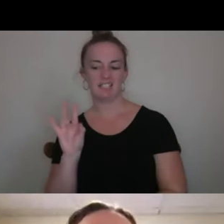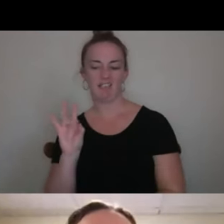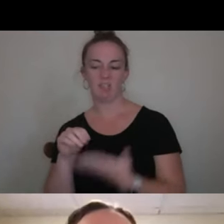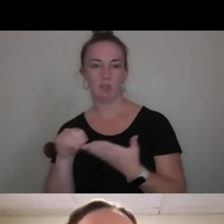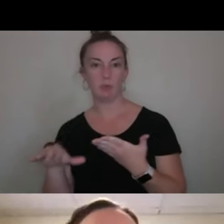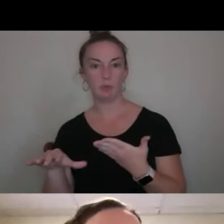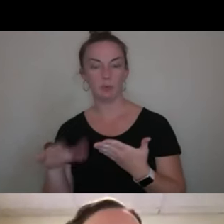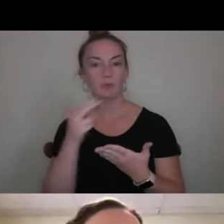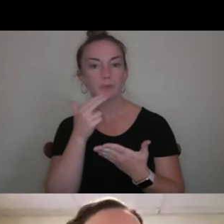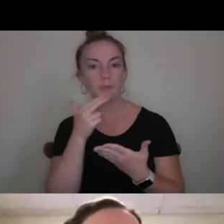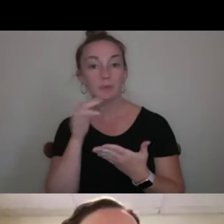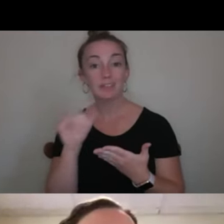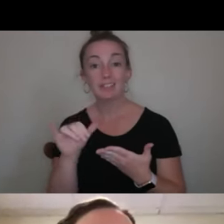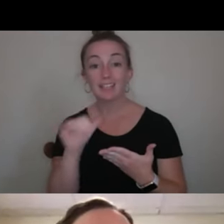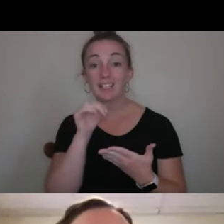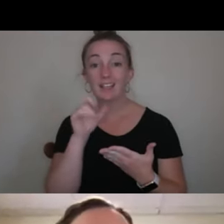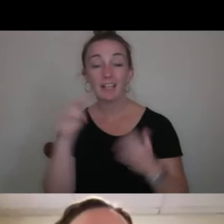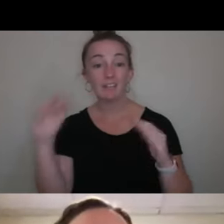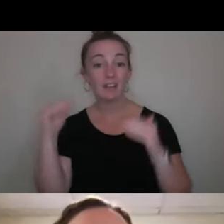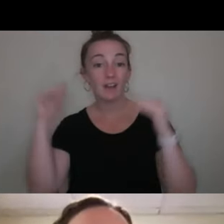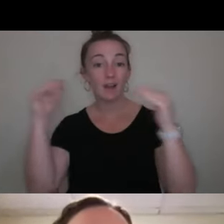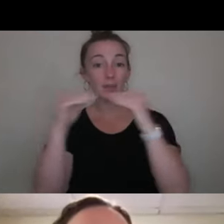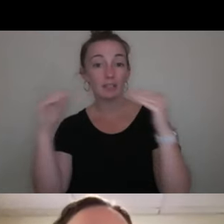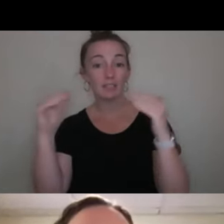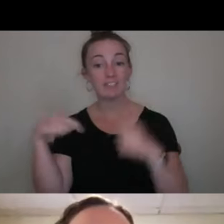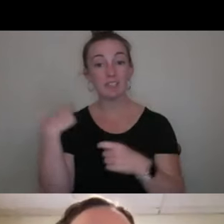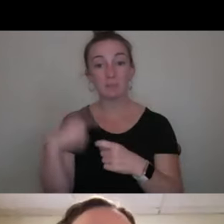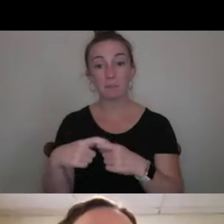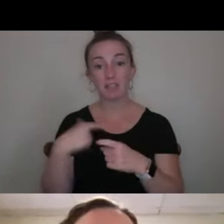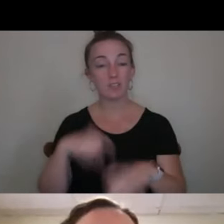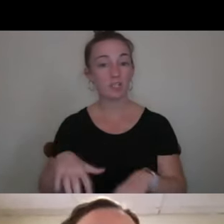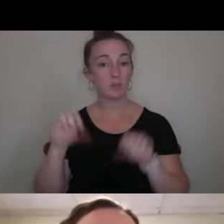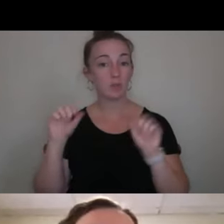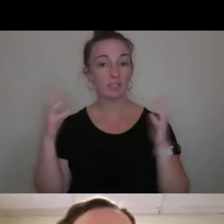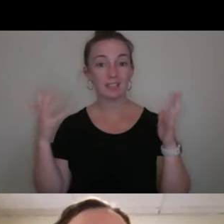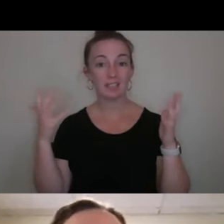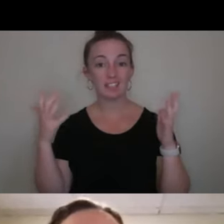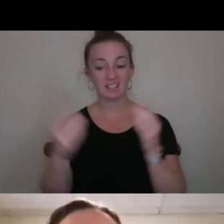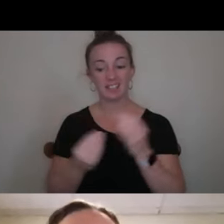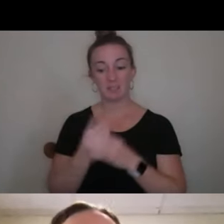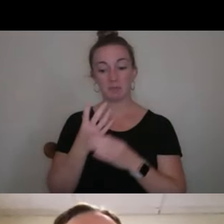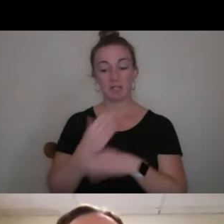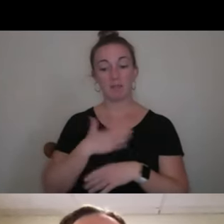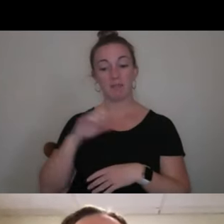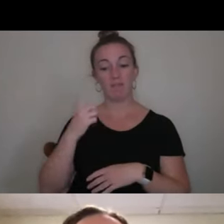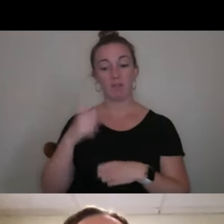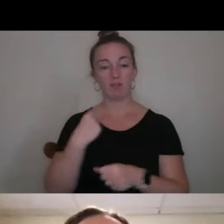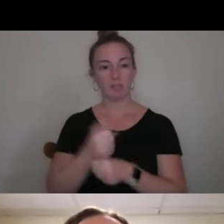So that was not even an upper level class, just a Spanish class that I took in the spring of my first year.